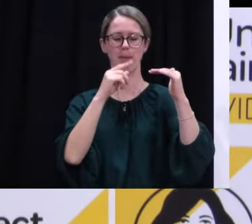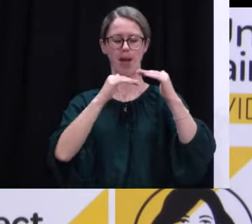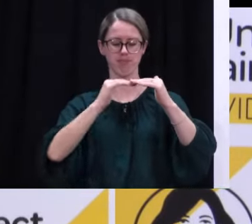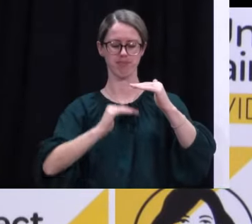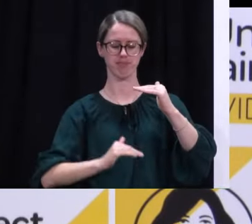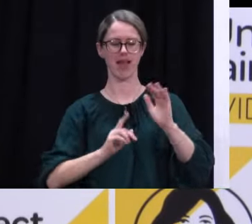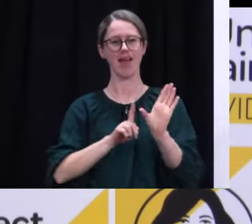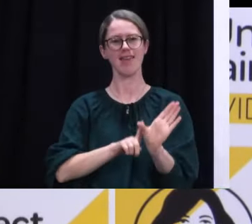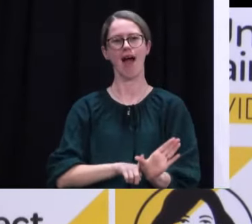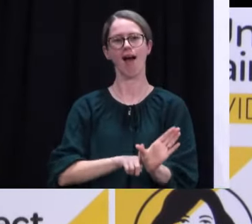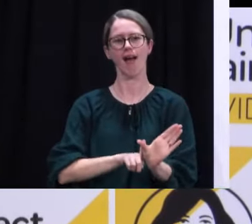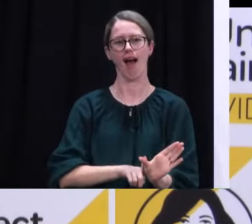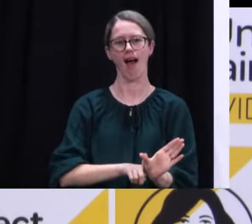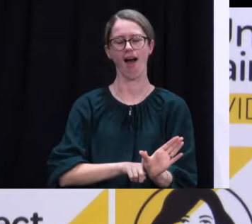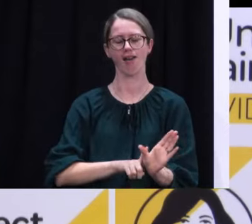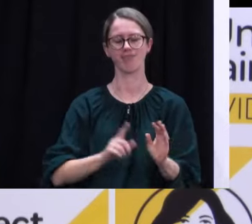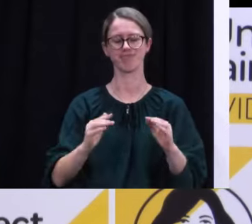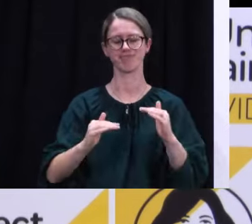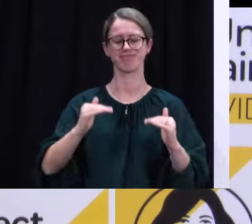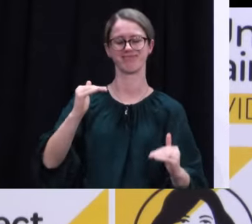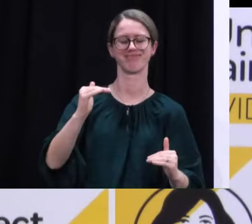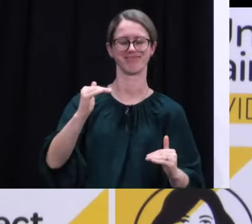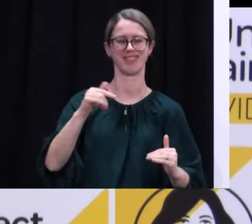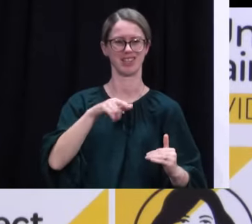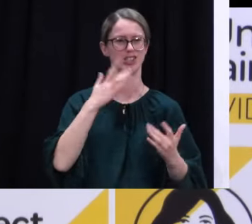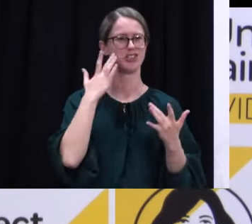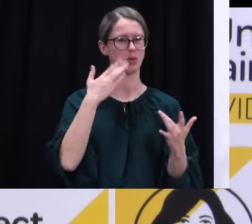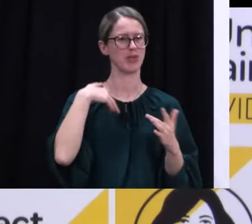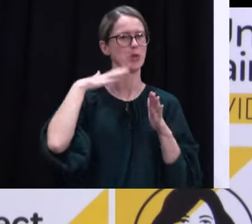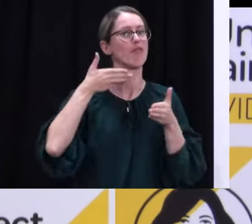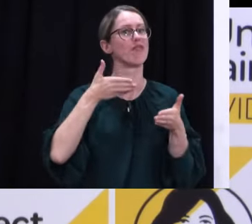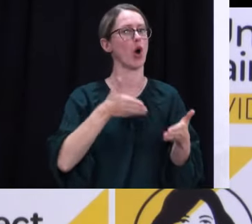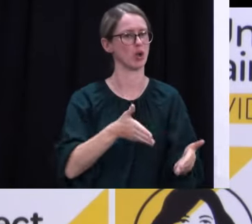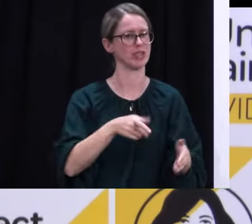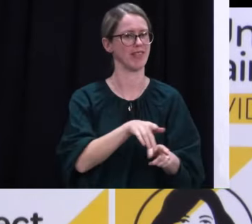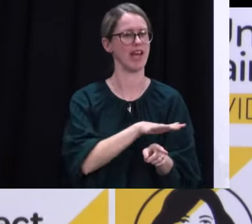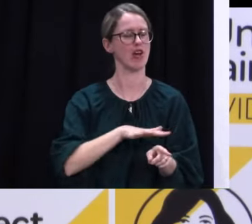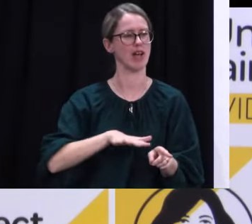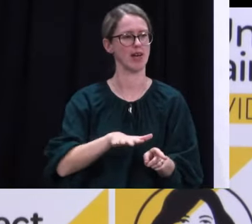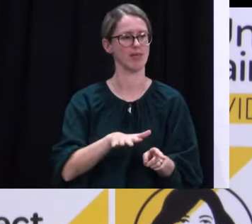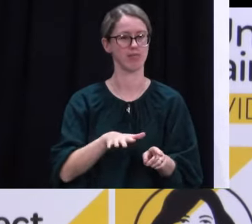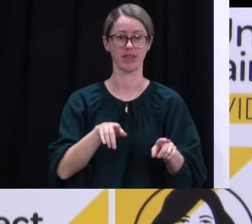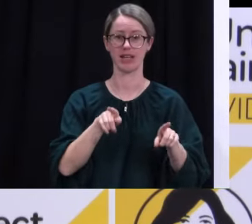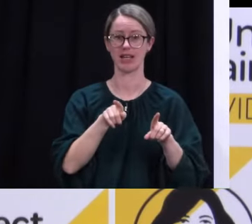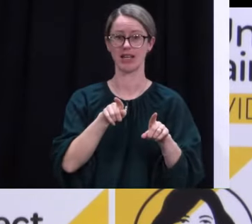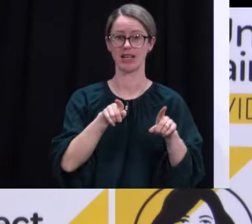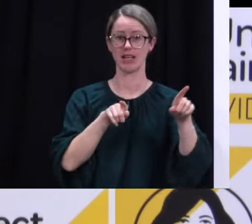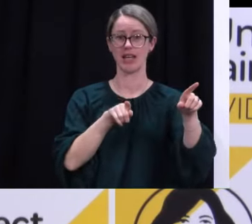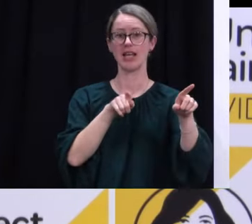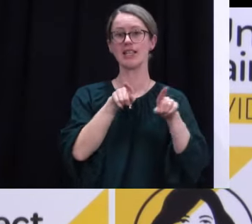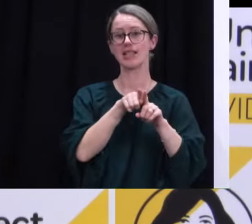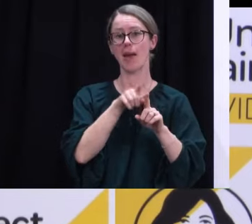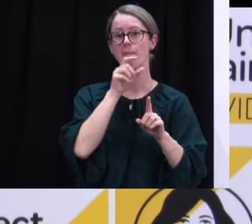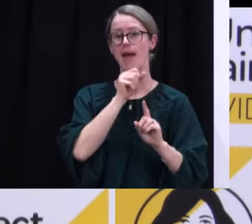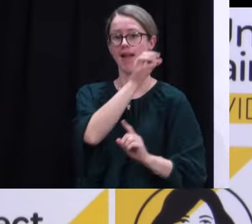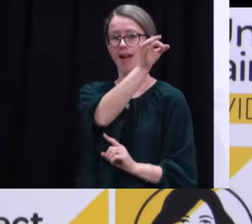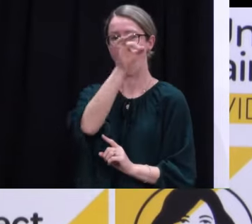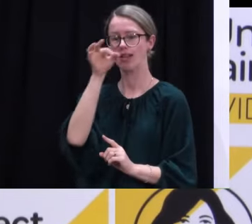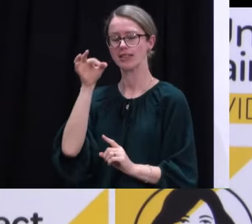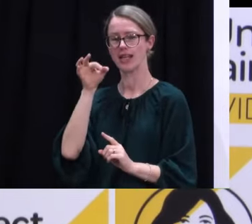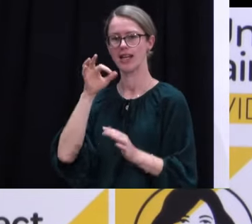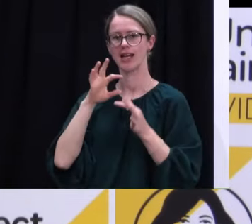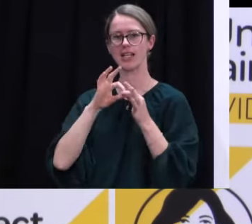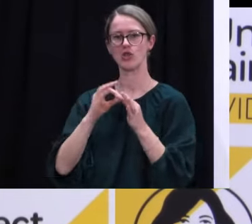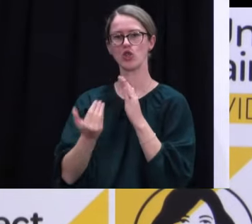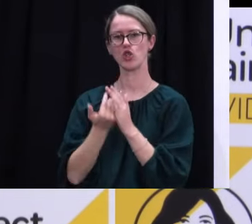people. So that's telling us where we really need to be targeted. Just in relation to the counterterrorism legislation, are you confident that